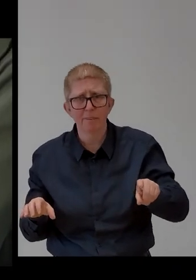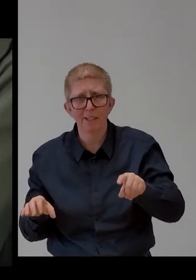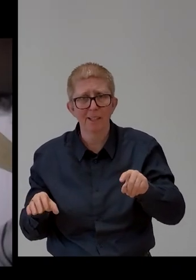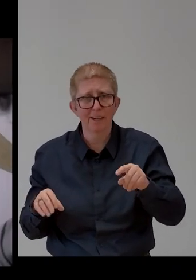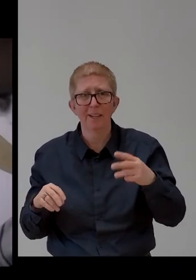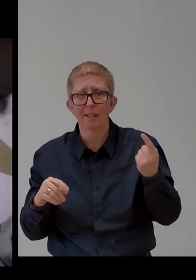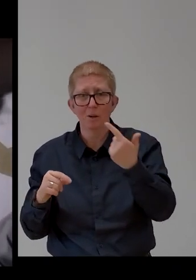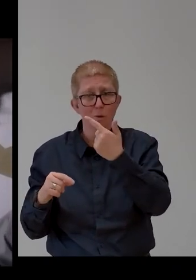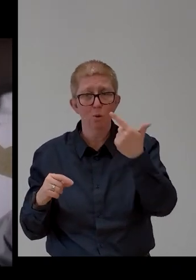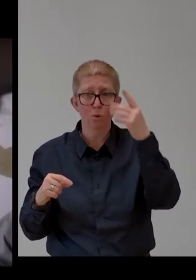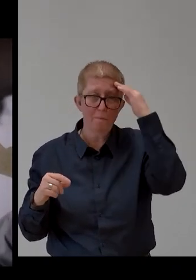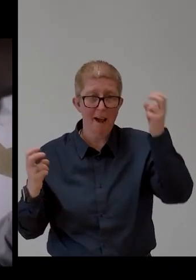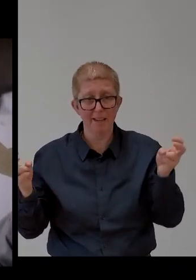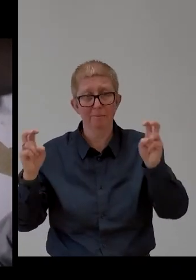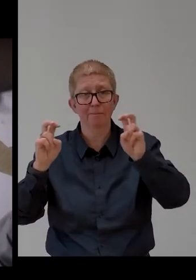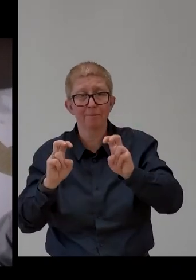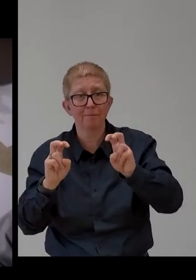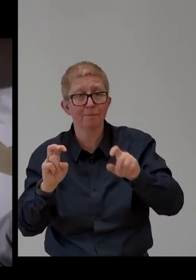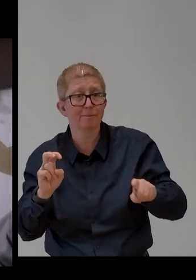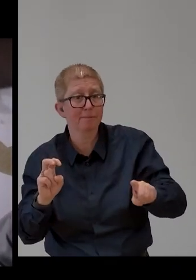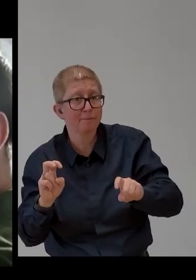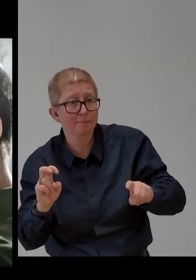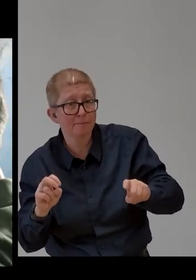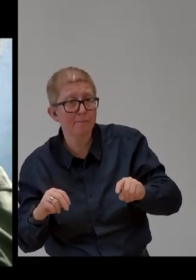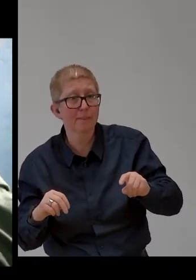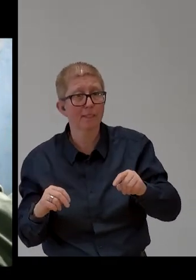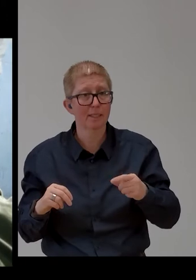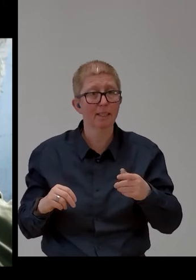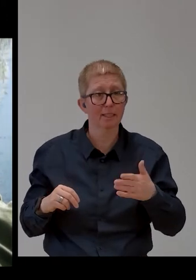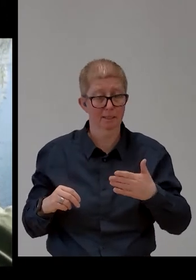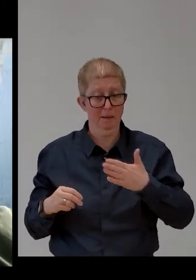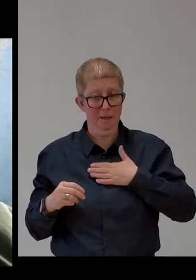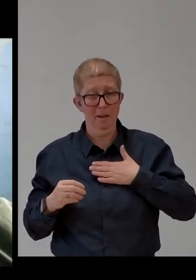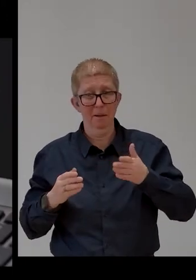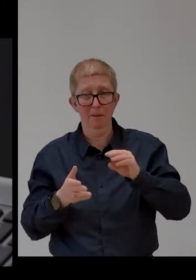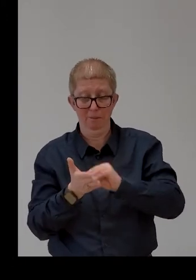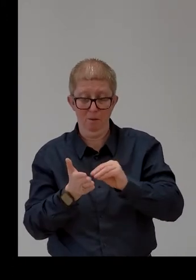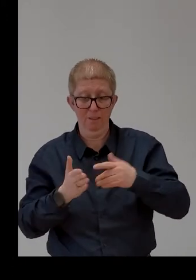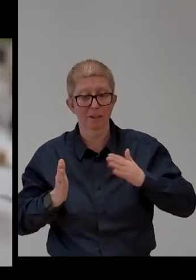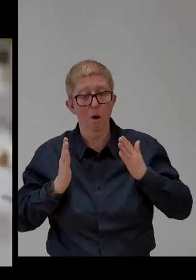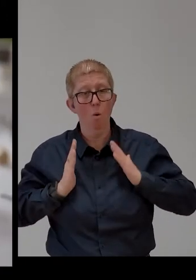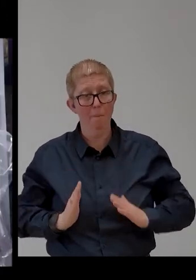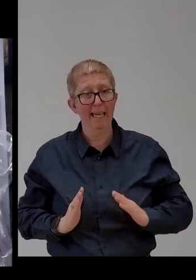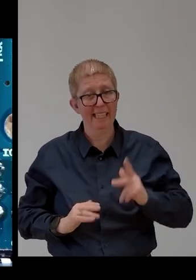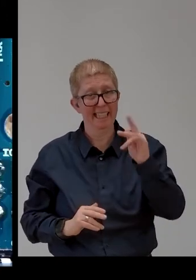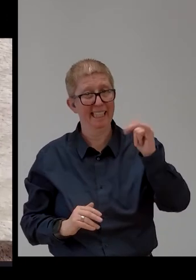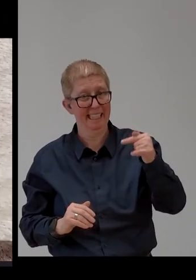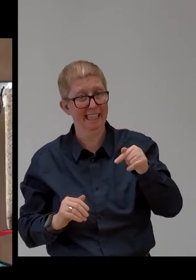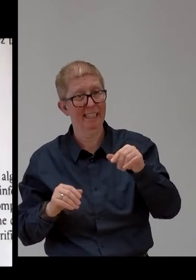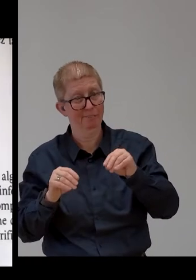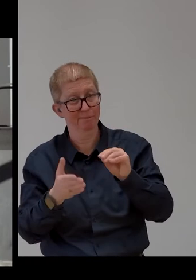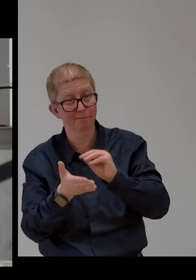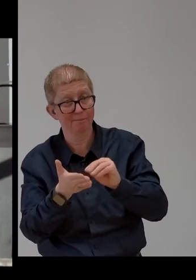kit. For the first time, the narrator turns directly to the camera and laughs. He's the founder of My Human Kit,